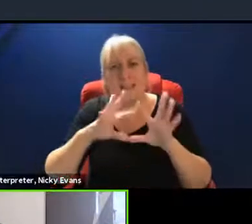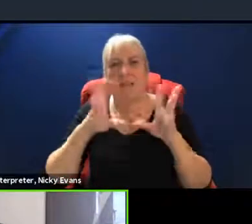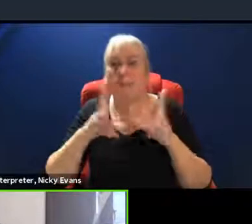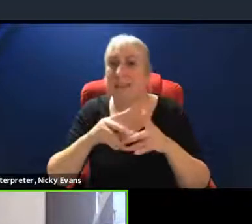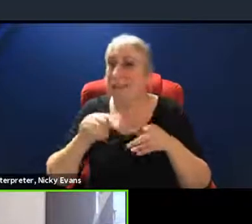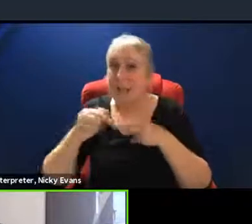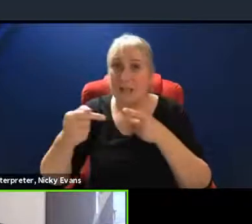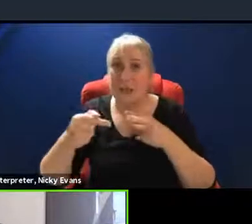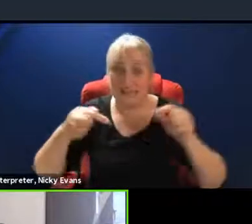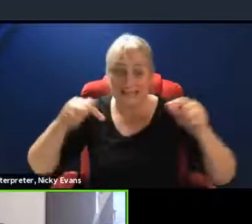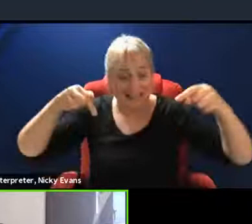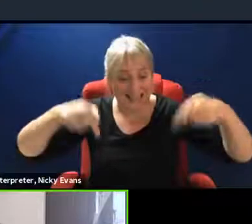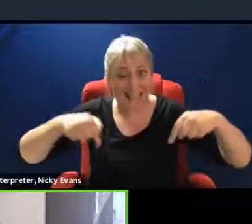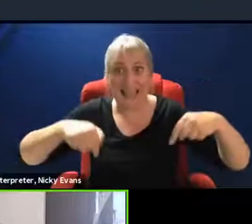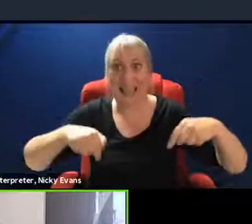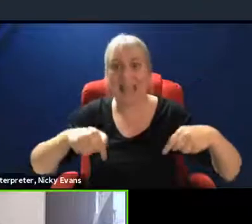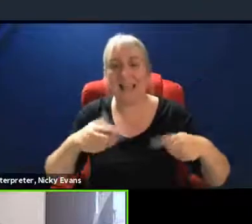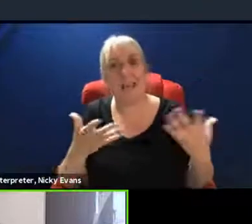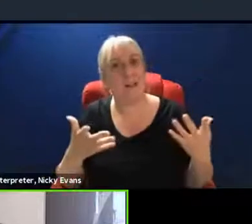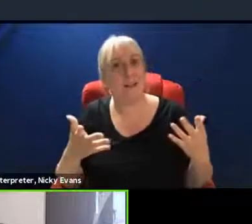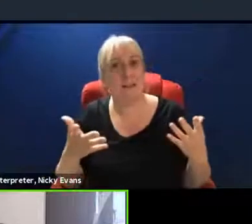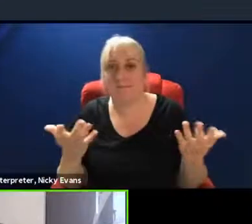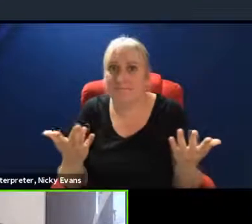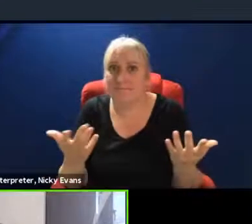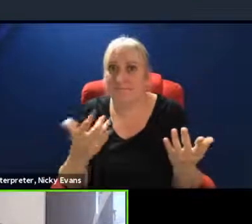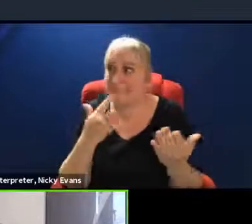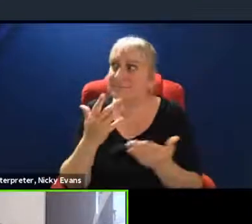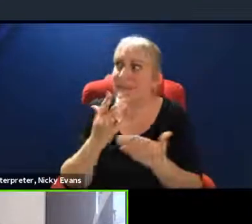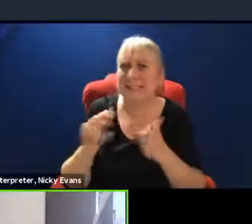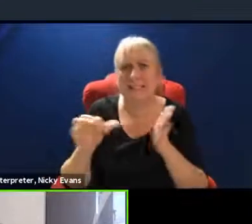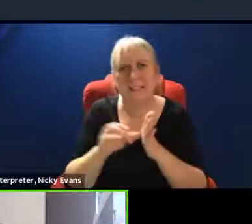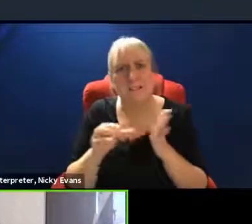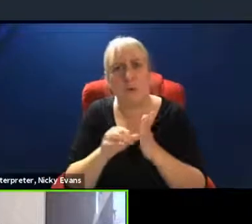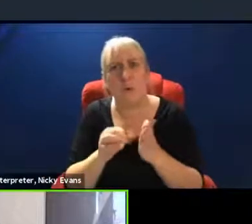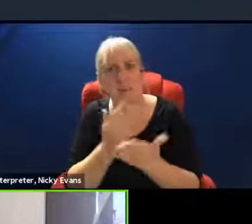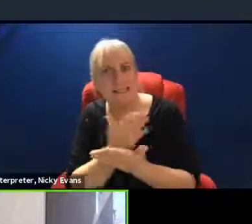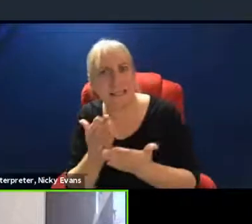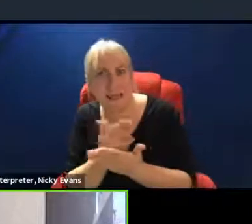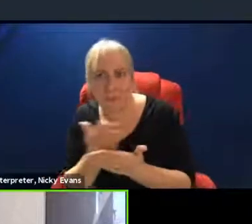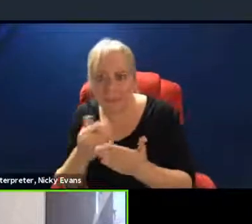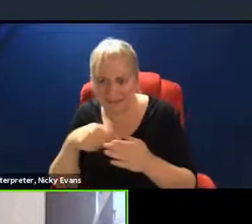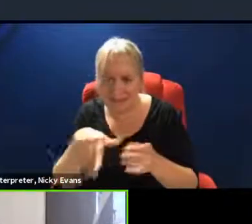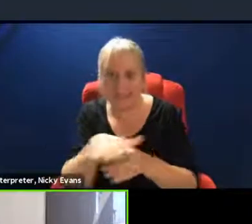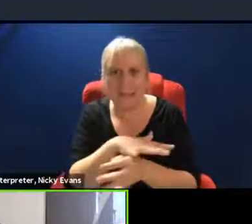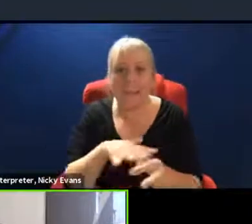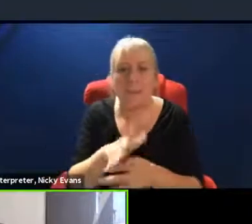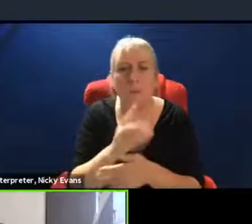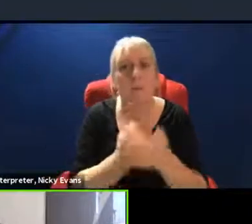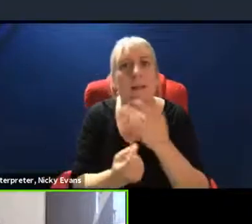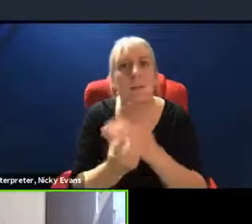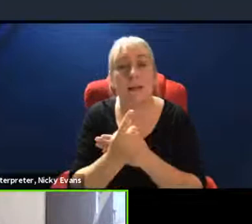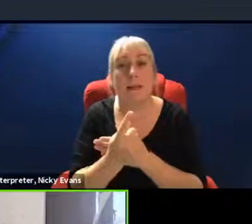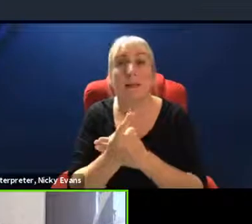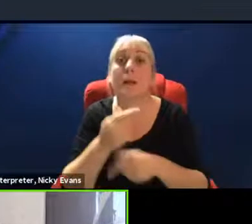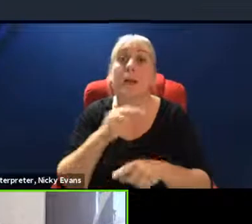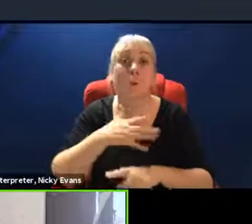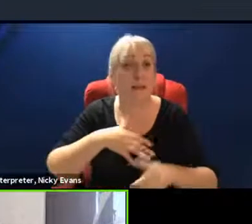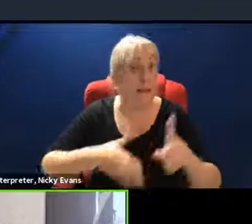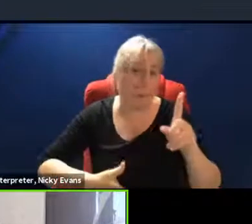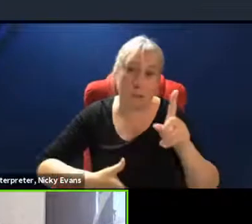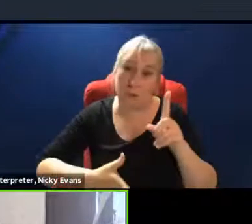part of the world, incredibly challenging to deal with those circumstances. So we need to we need to meet these targets